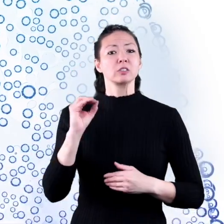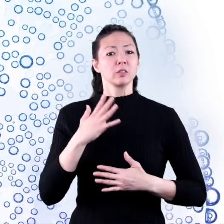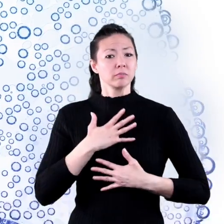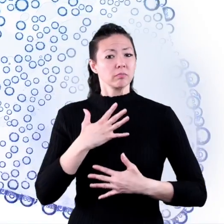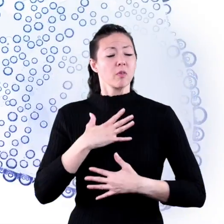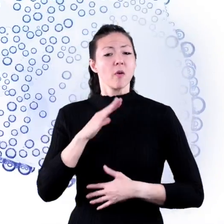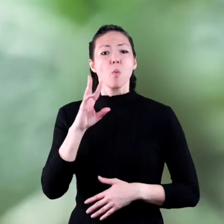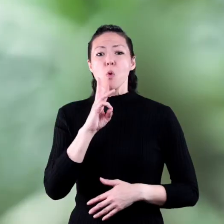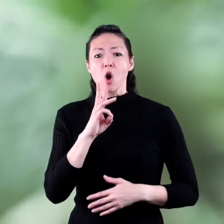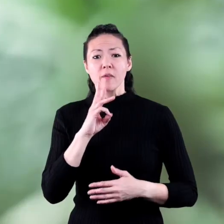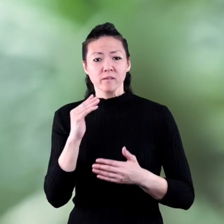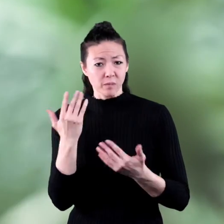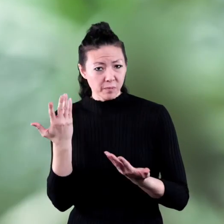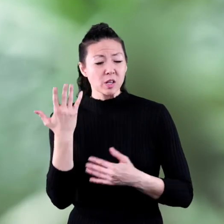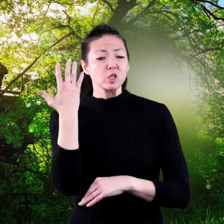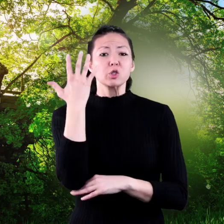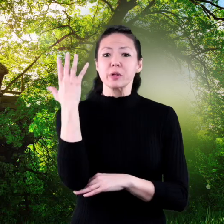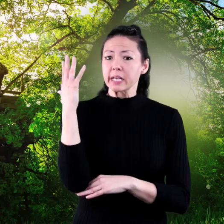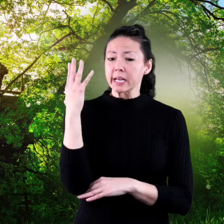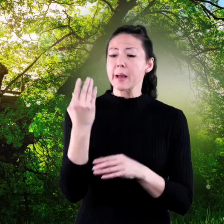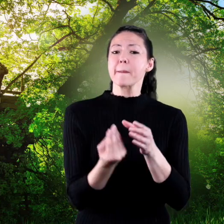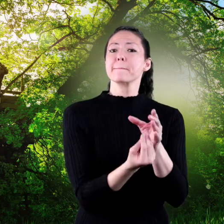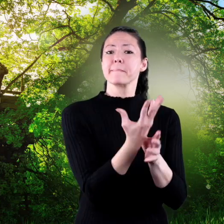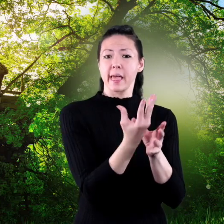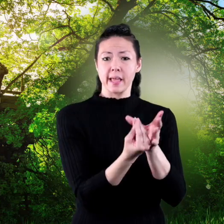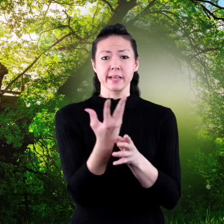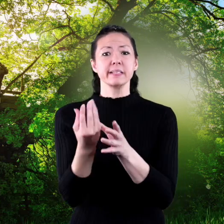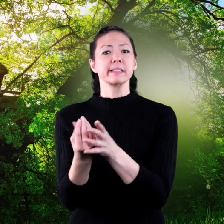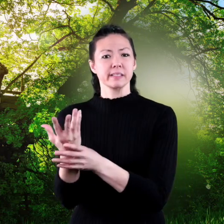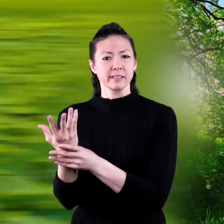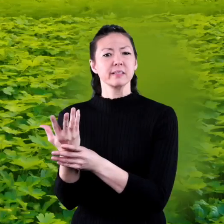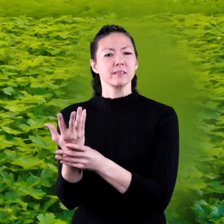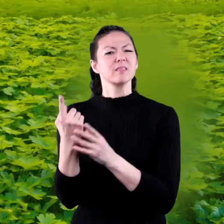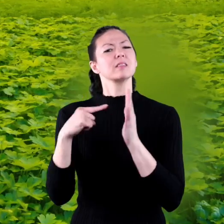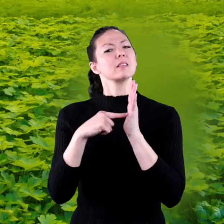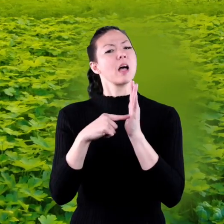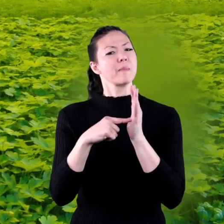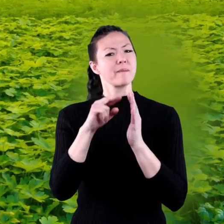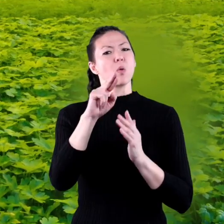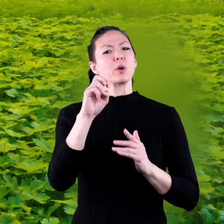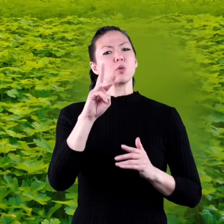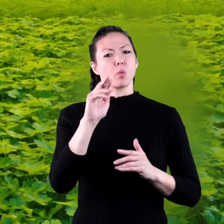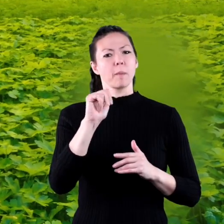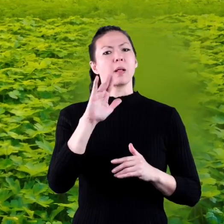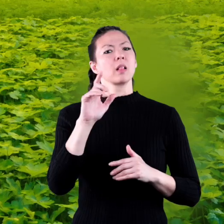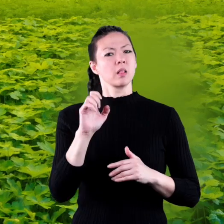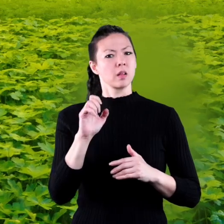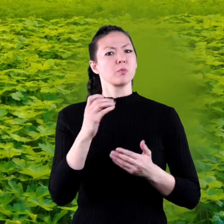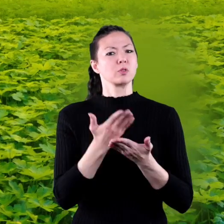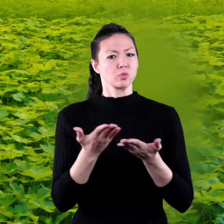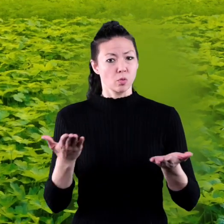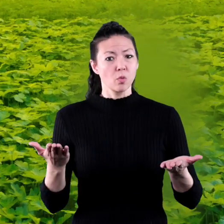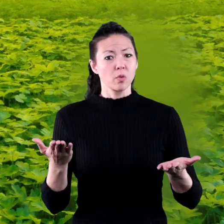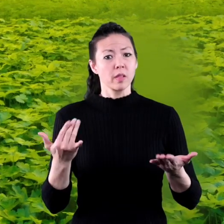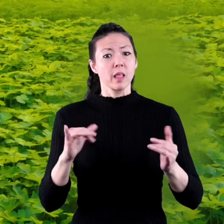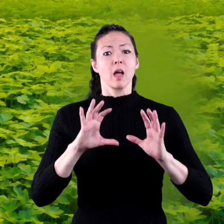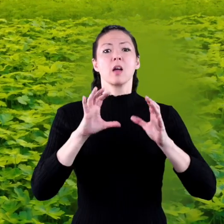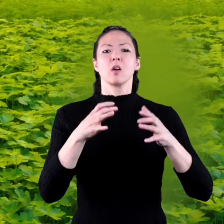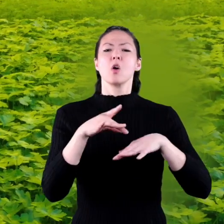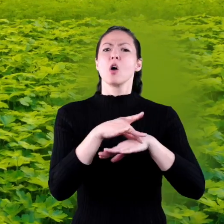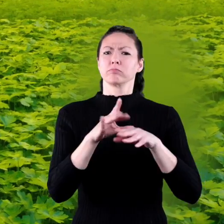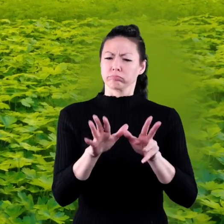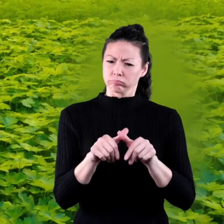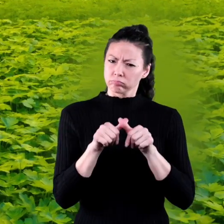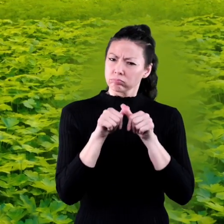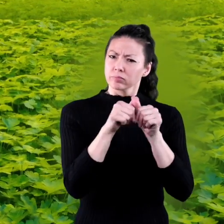Oxygen, fresh water, trees, and plants are examples of renewable resources. These are